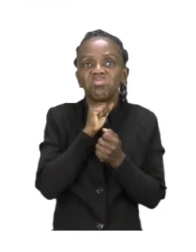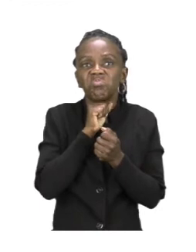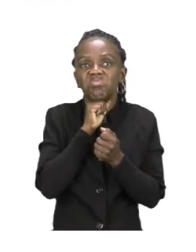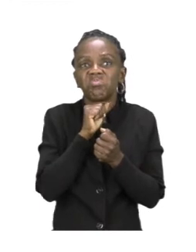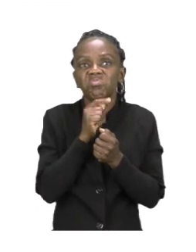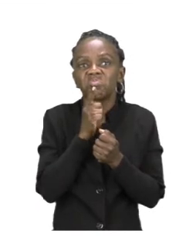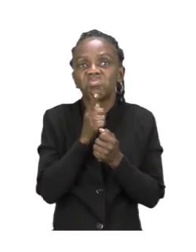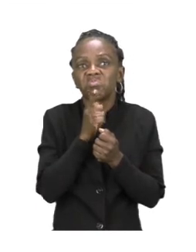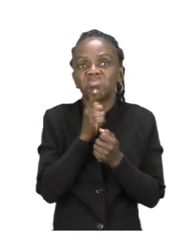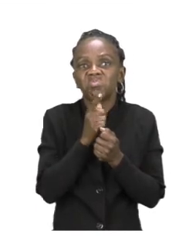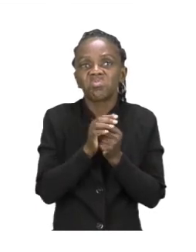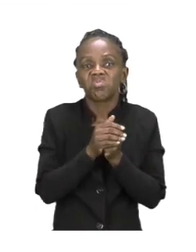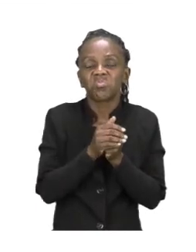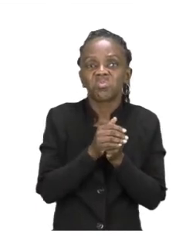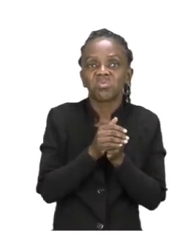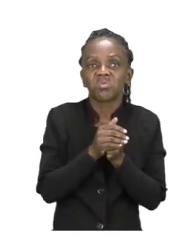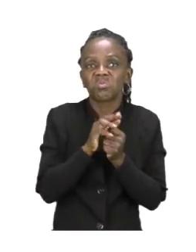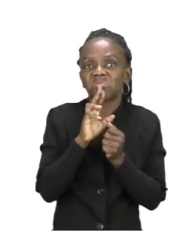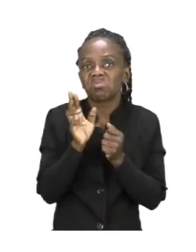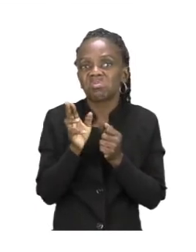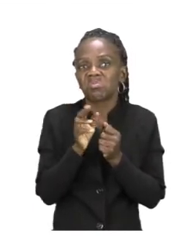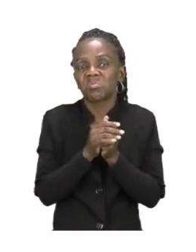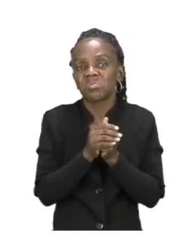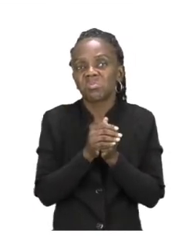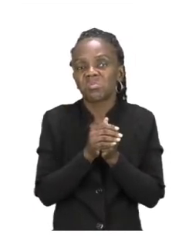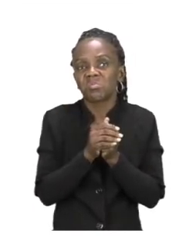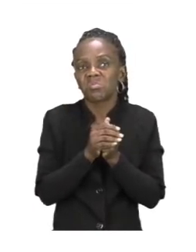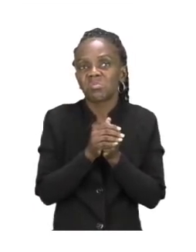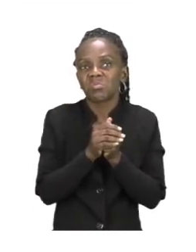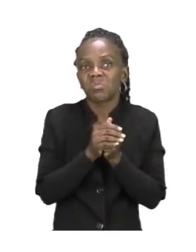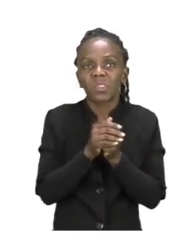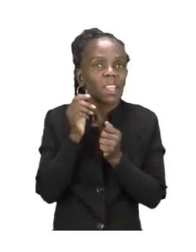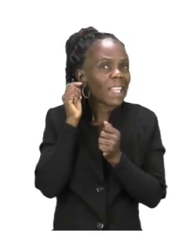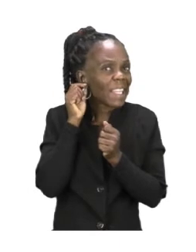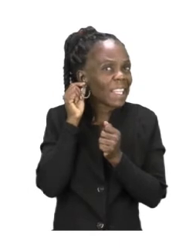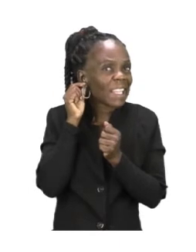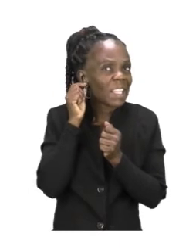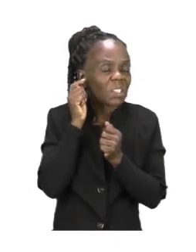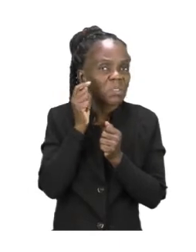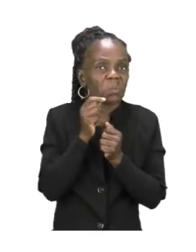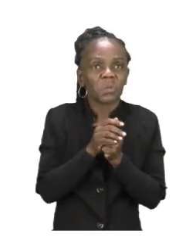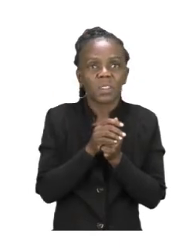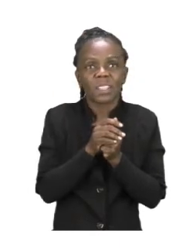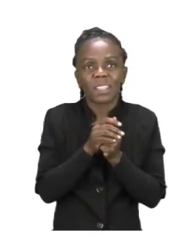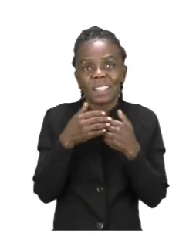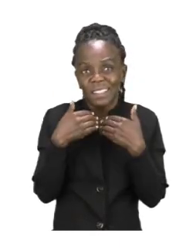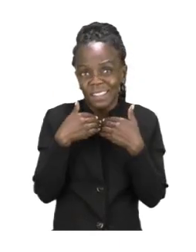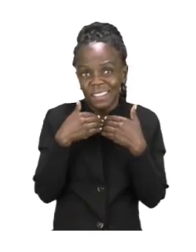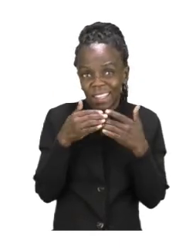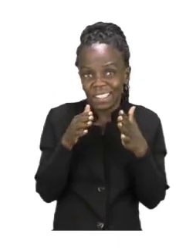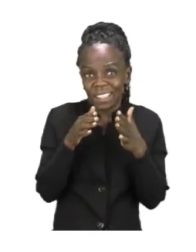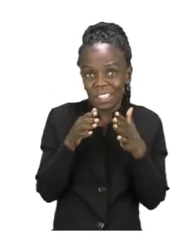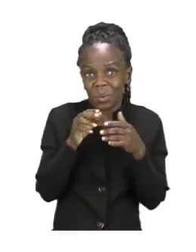ear start with H. No, I don't think so. The next one